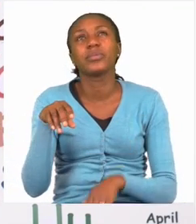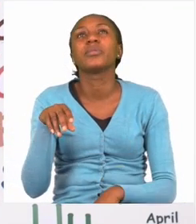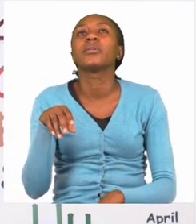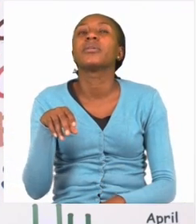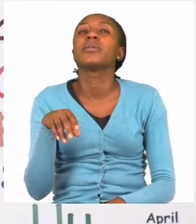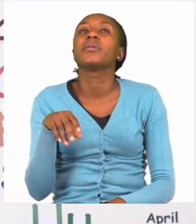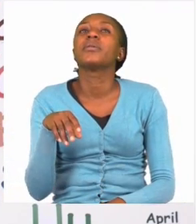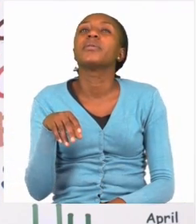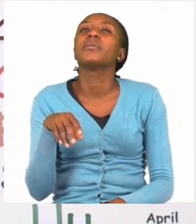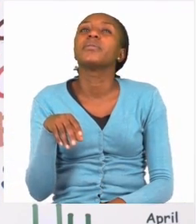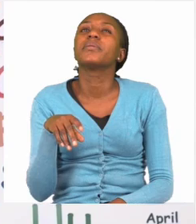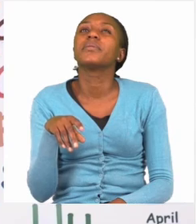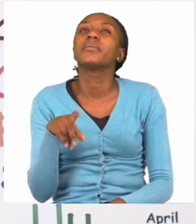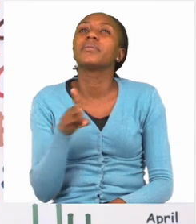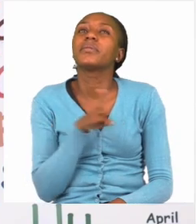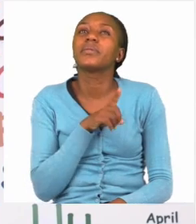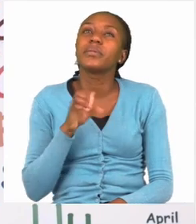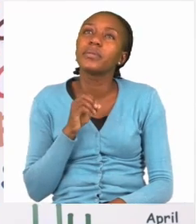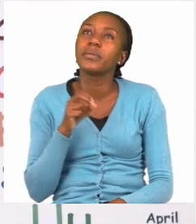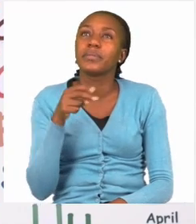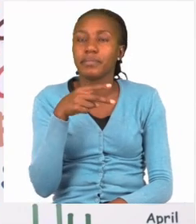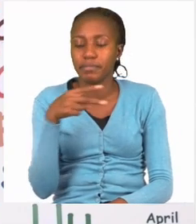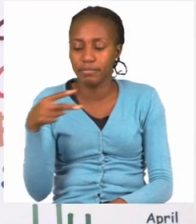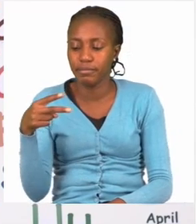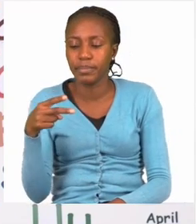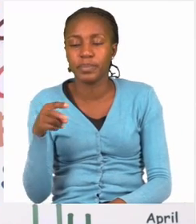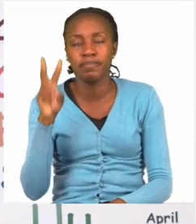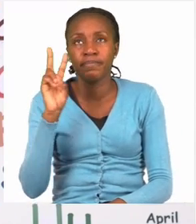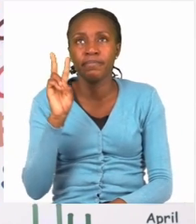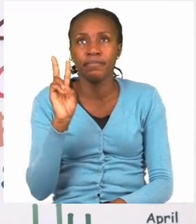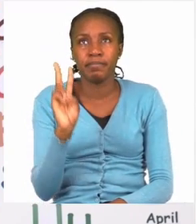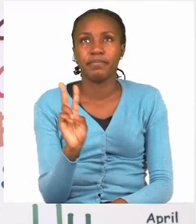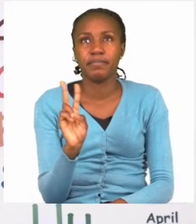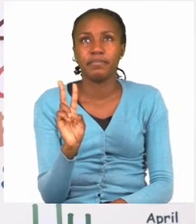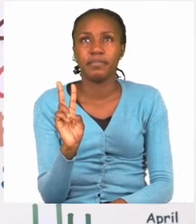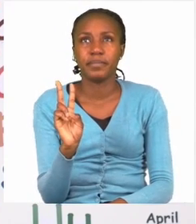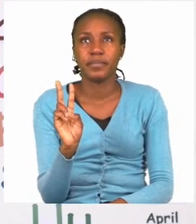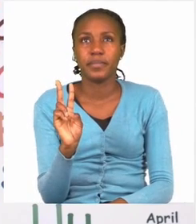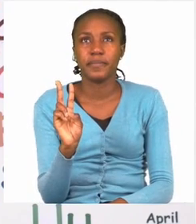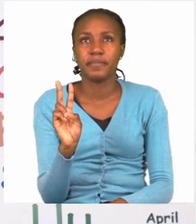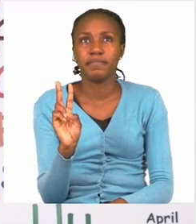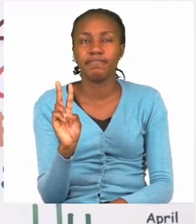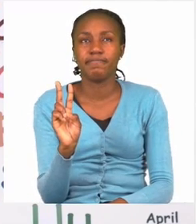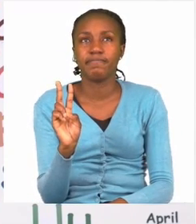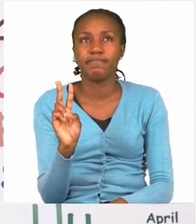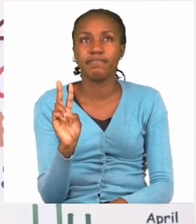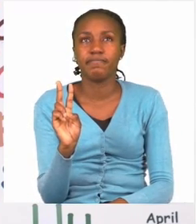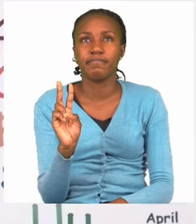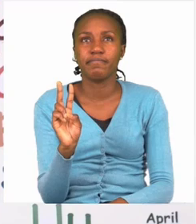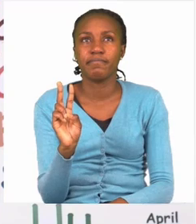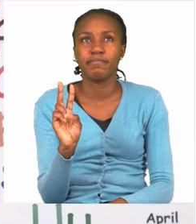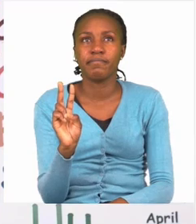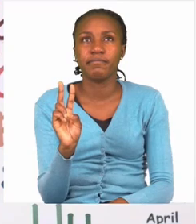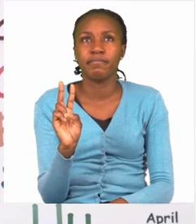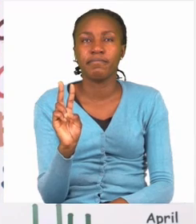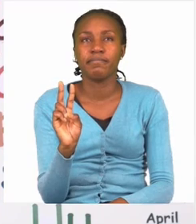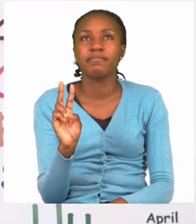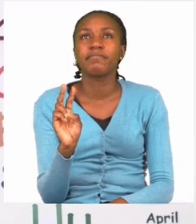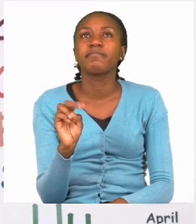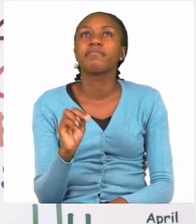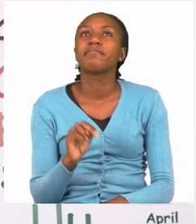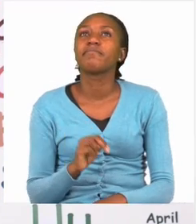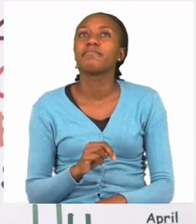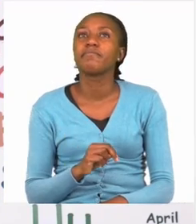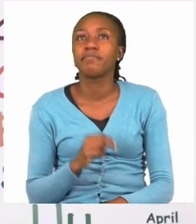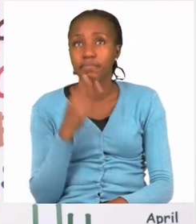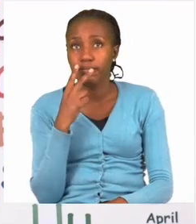12 minus 10 equals to 2 only. Now there